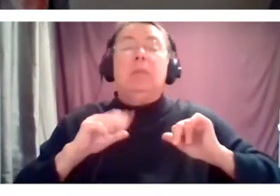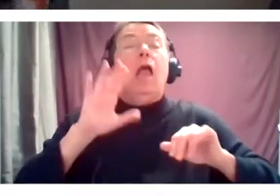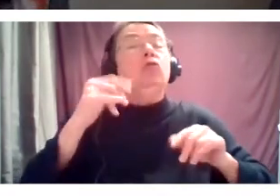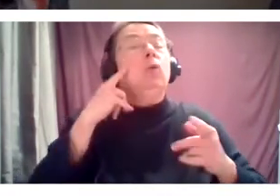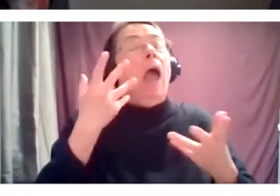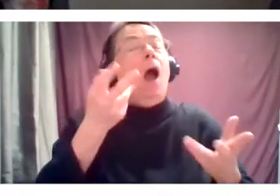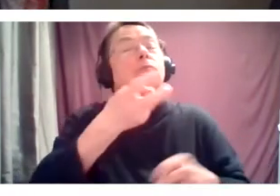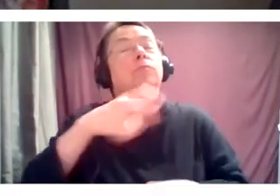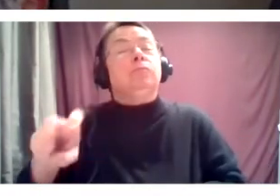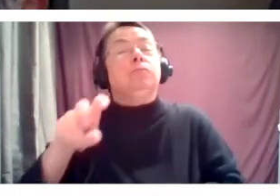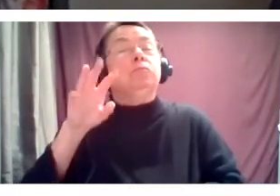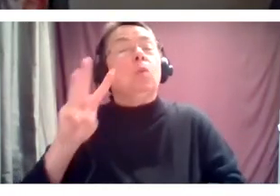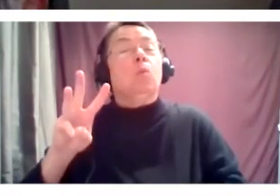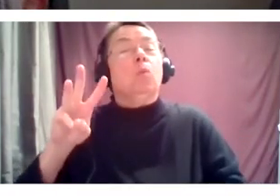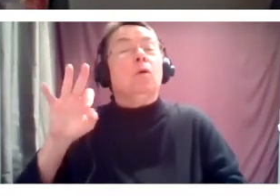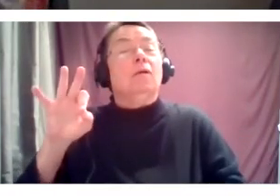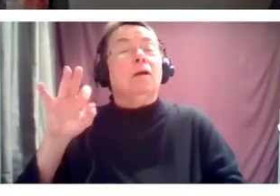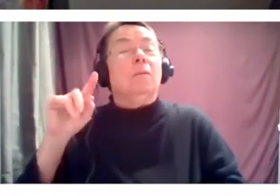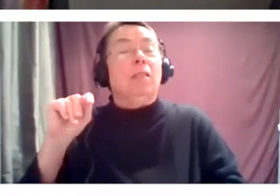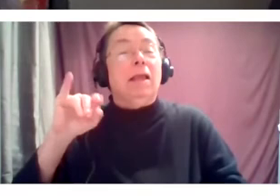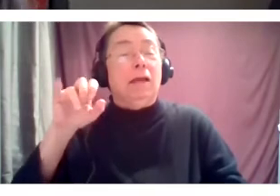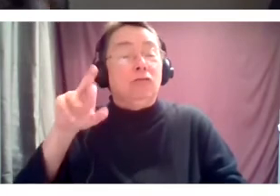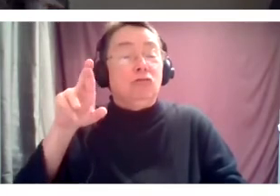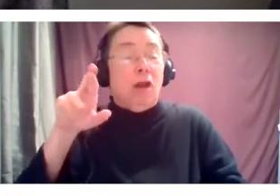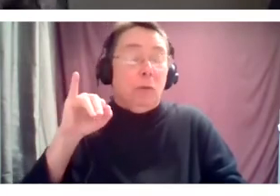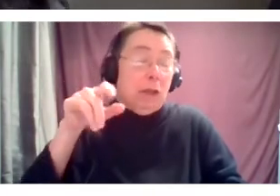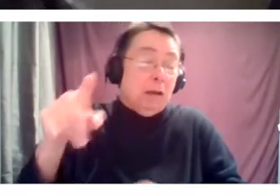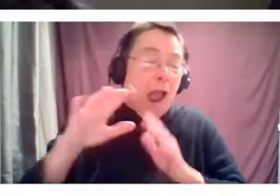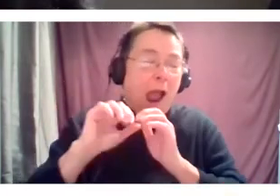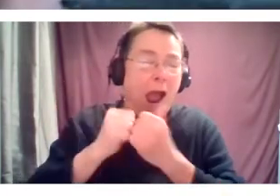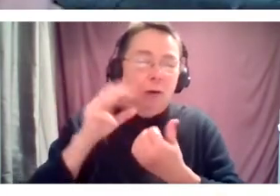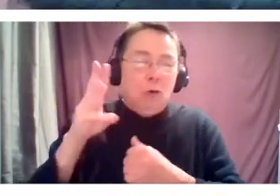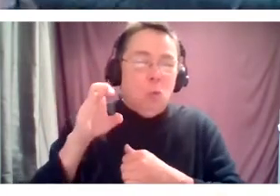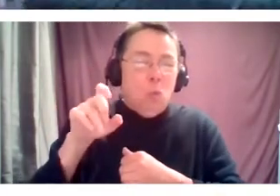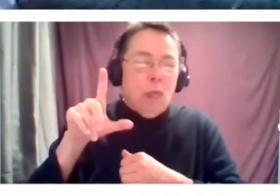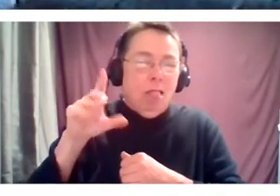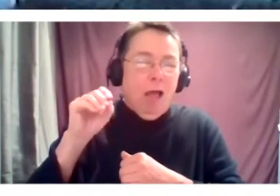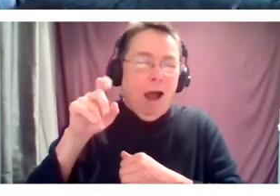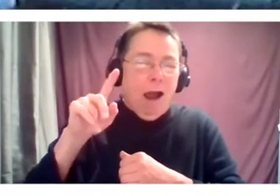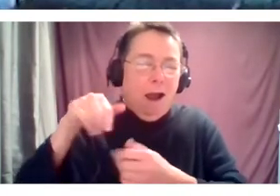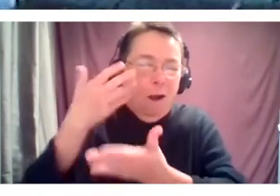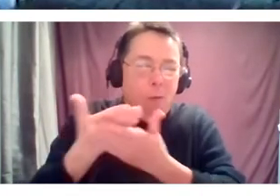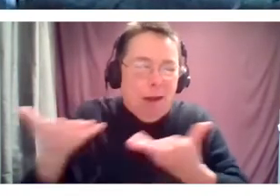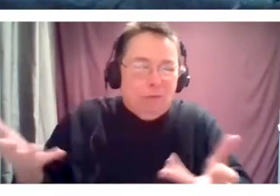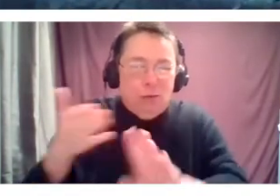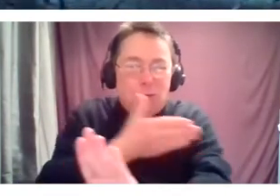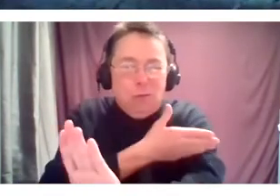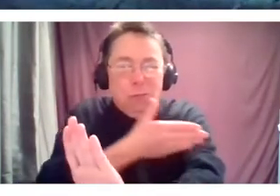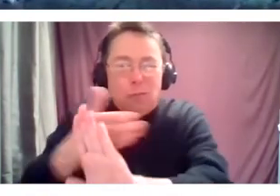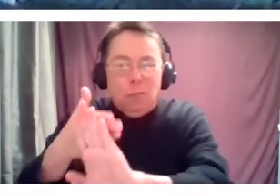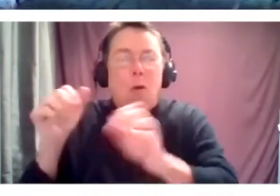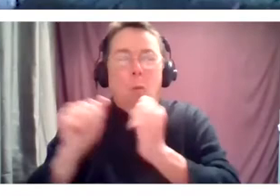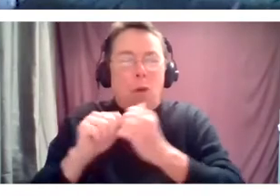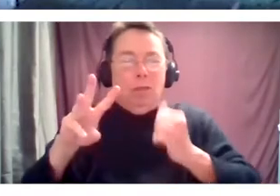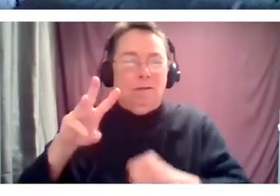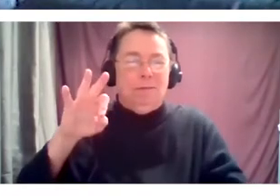Jerry, there anything that you can share with us about how Wheelock arrived at this moment? Well, think, you know, we